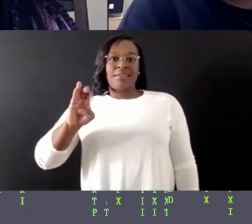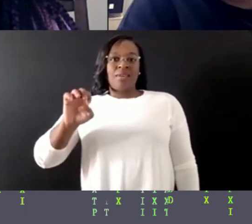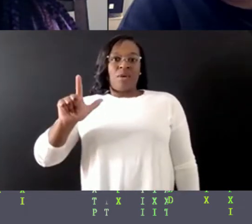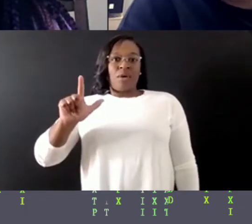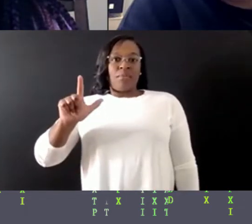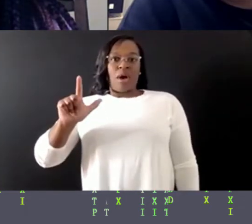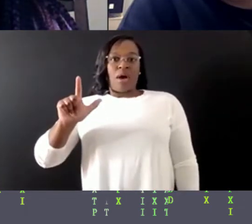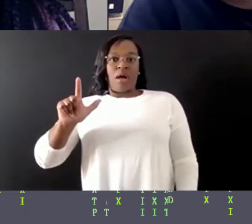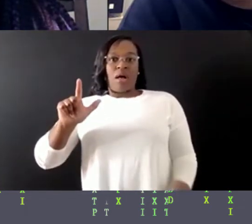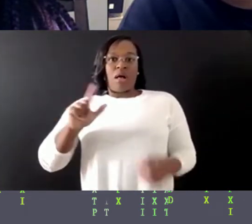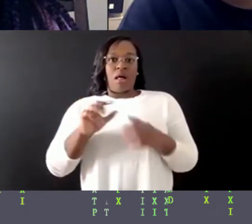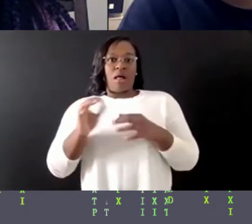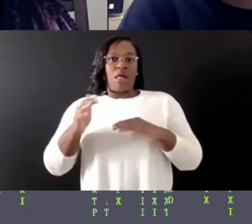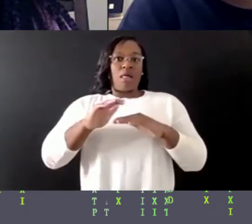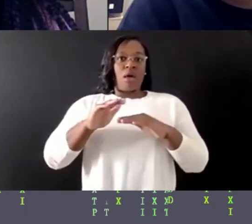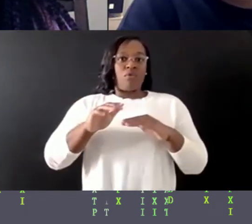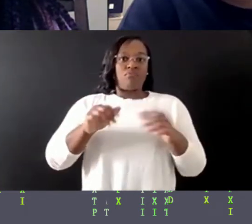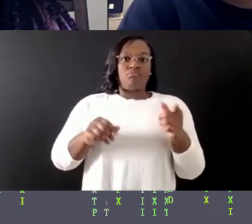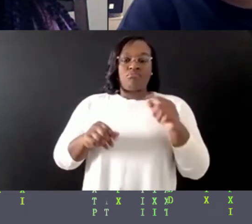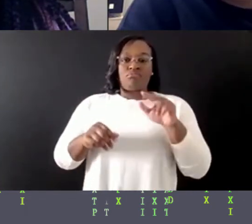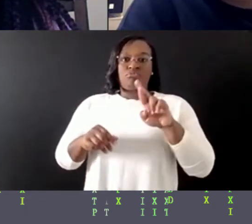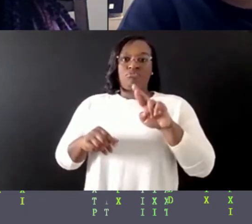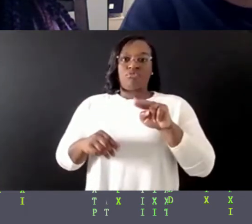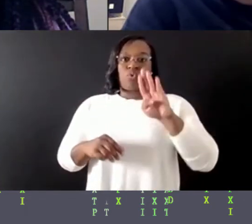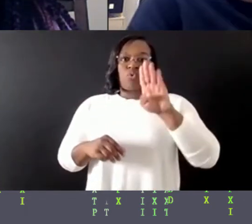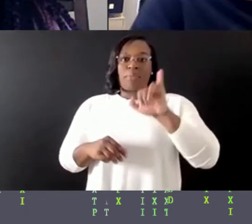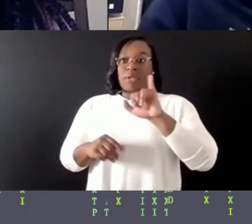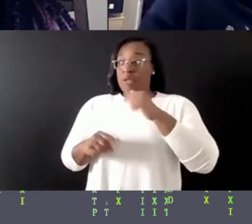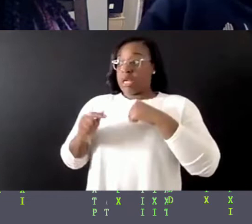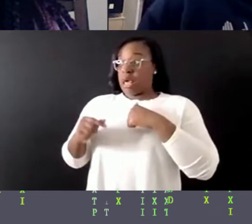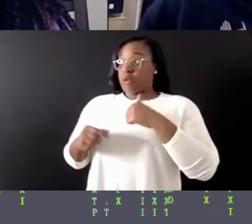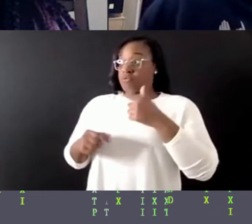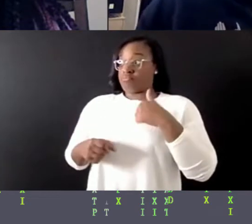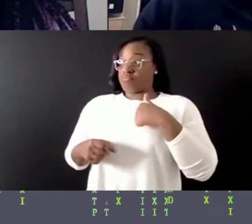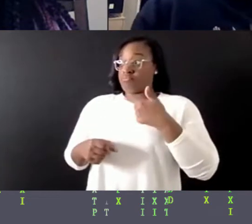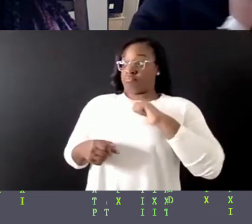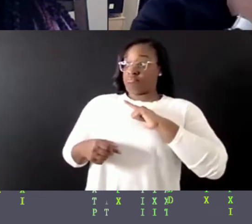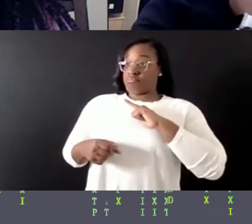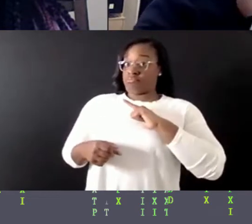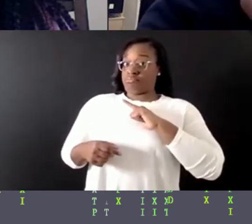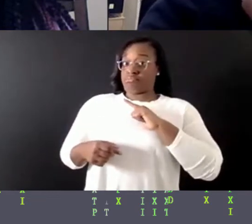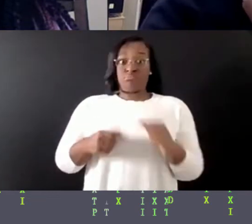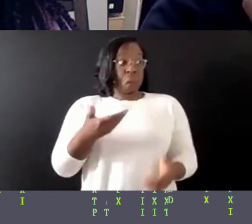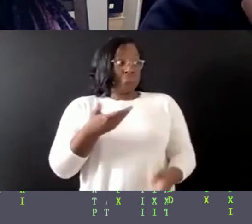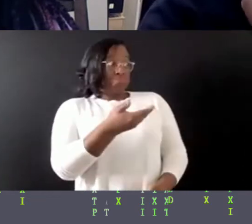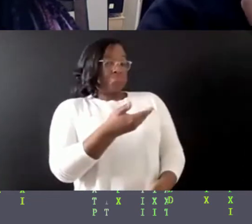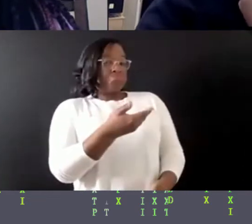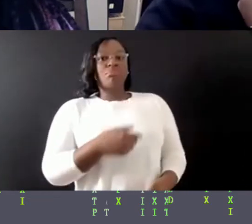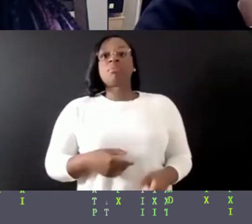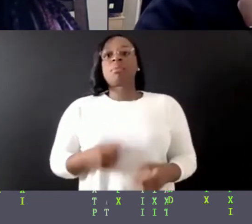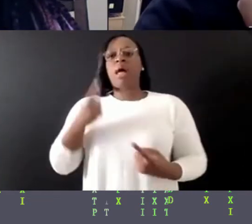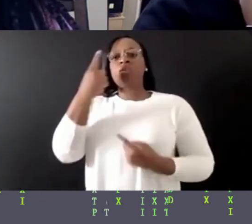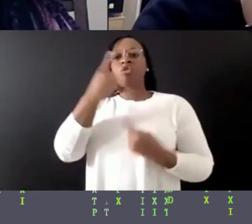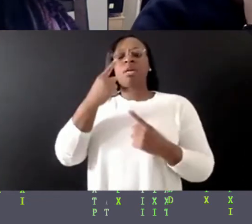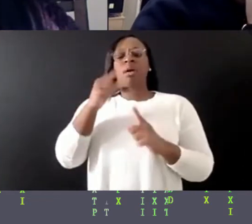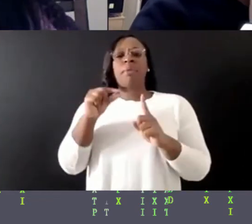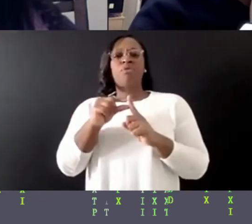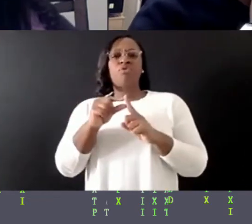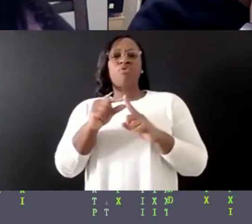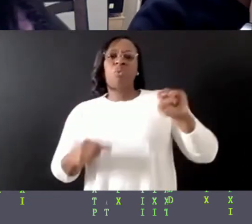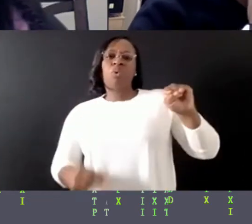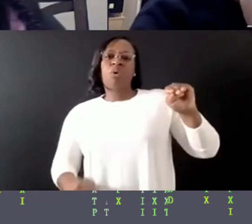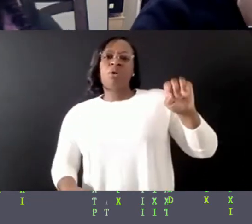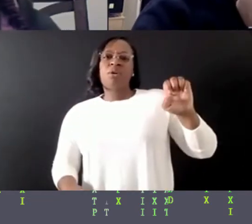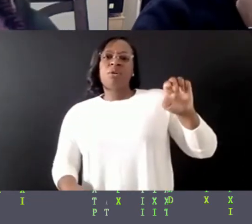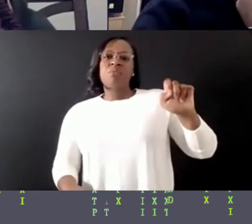Okay, I have been spending some time thinking about the word mentor and mentorship. Um, I'm